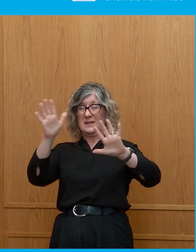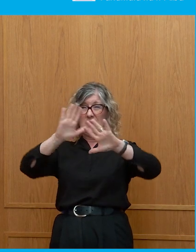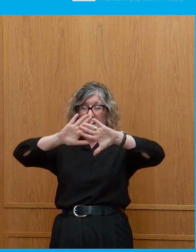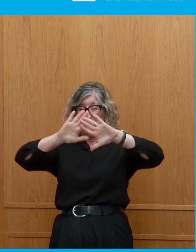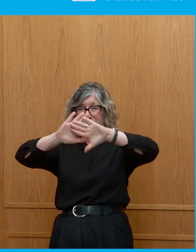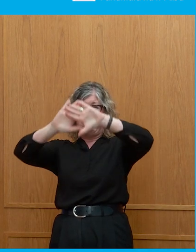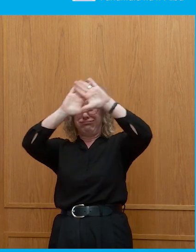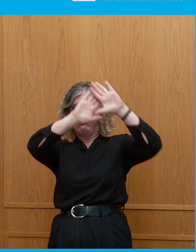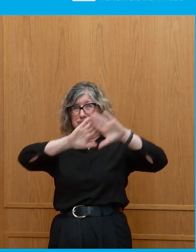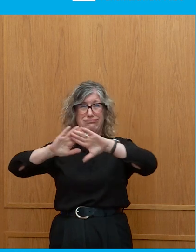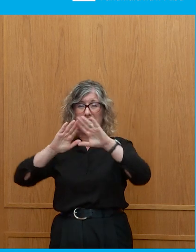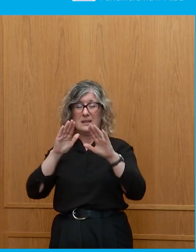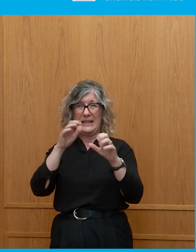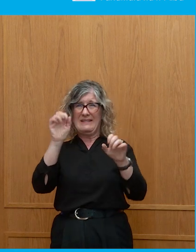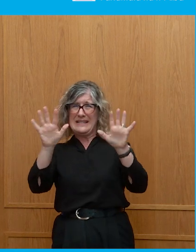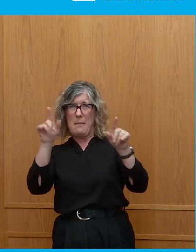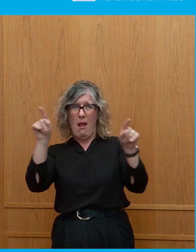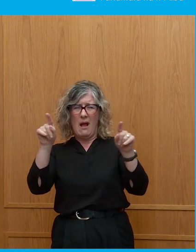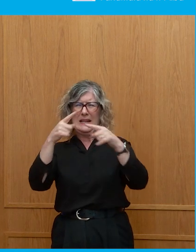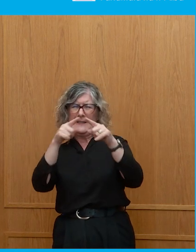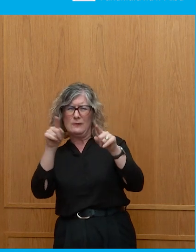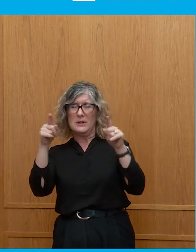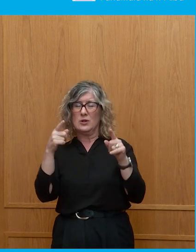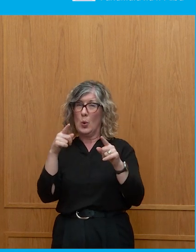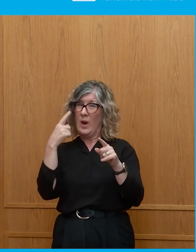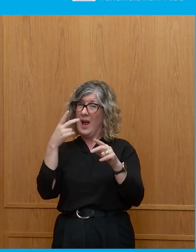There's crossover everywhere. So do you think more parties would help this problem?